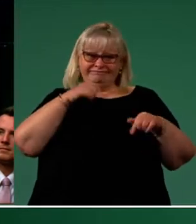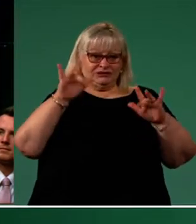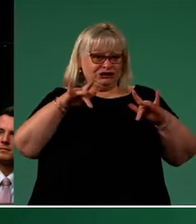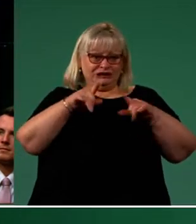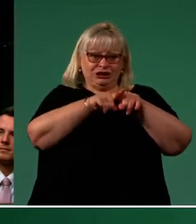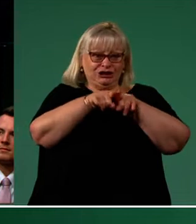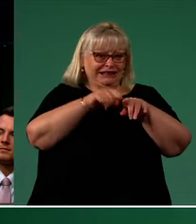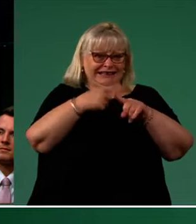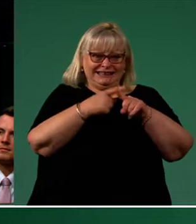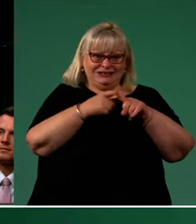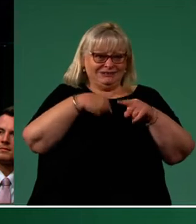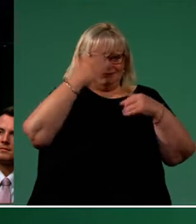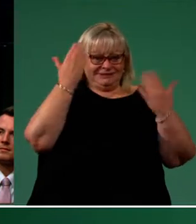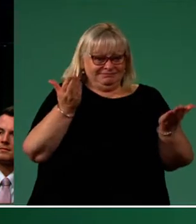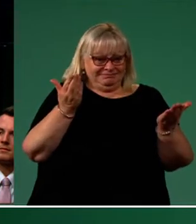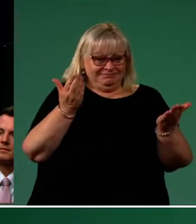English.